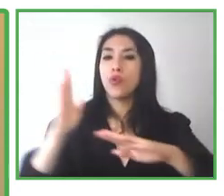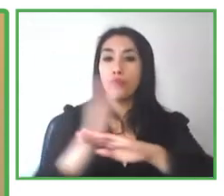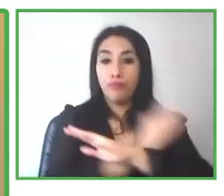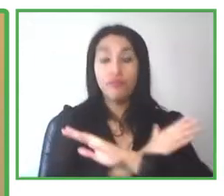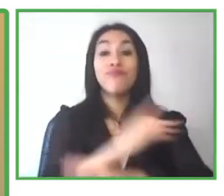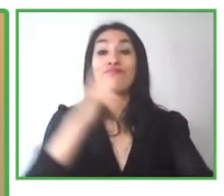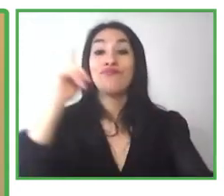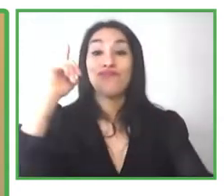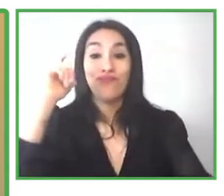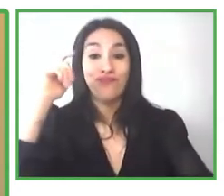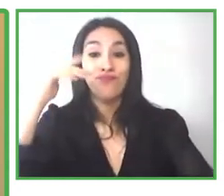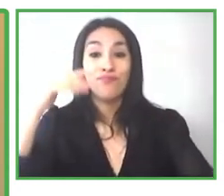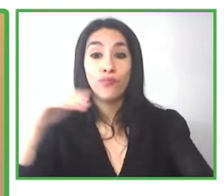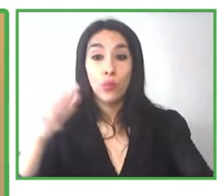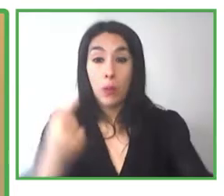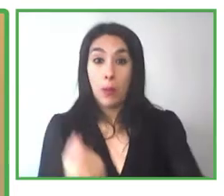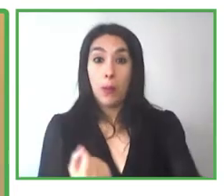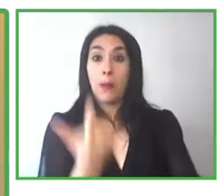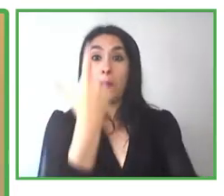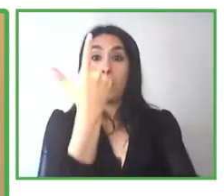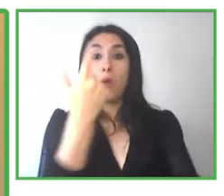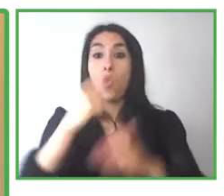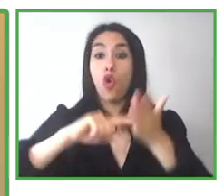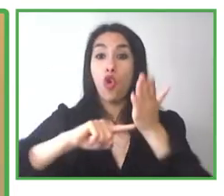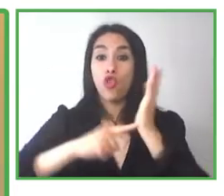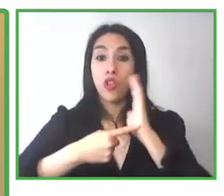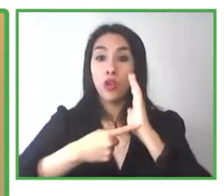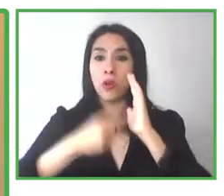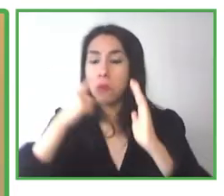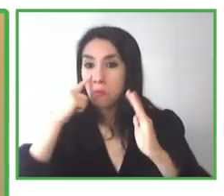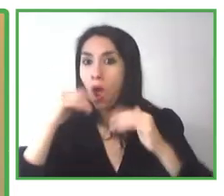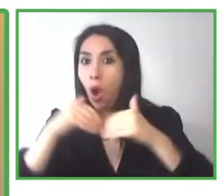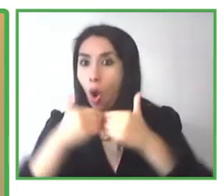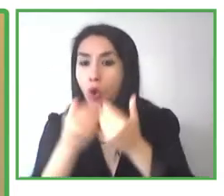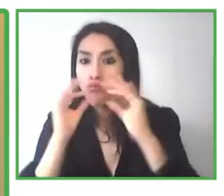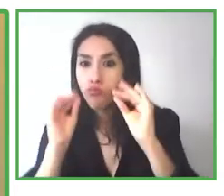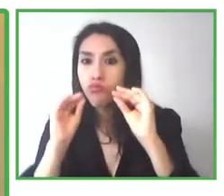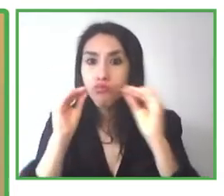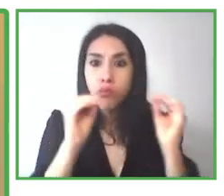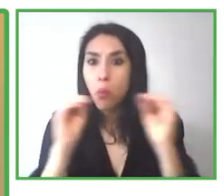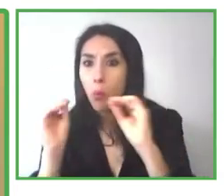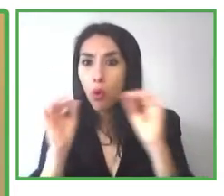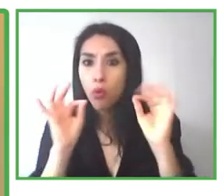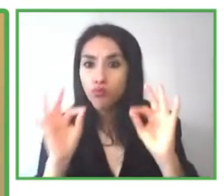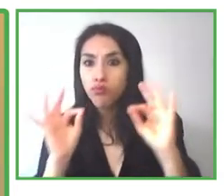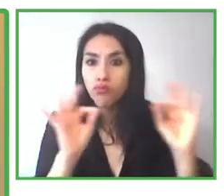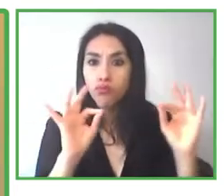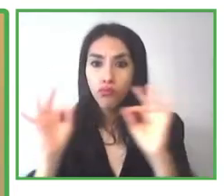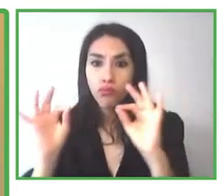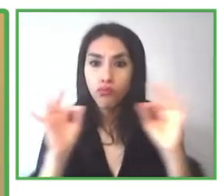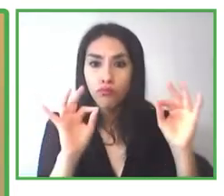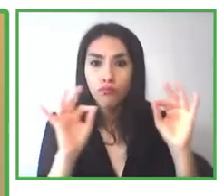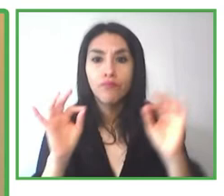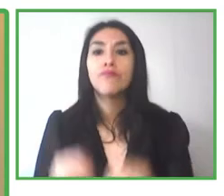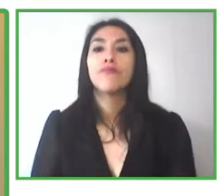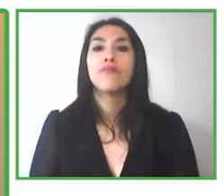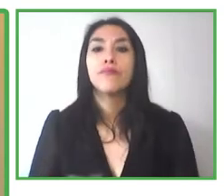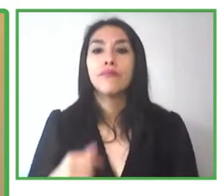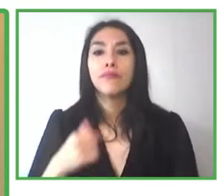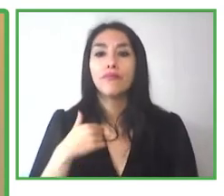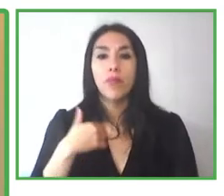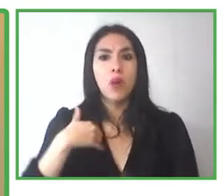I realized that I wanted to be a part of this. I wanted to start creating my own technologies for people with disabilities